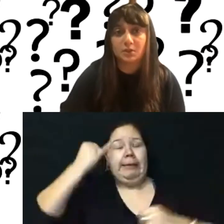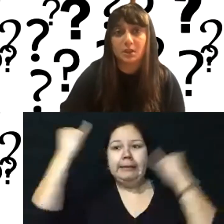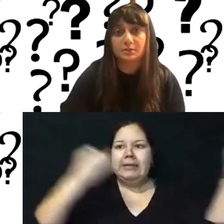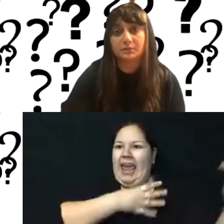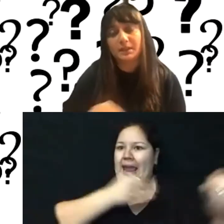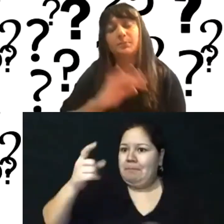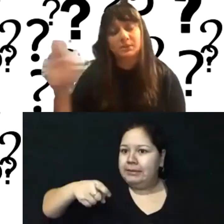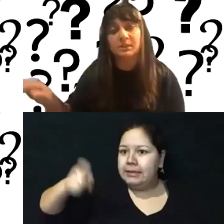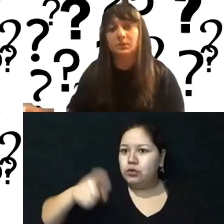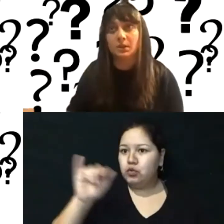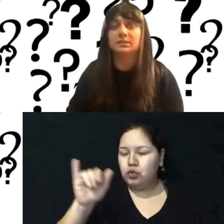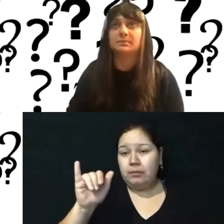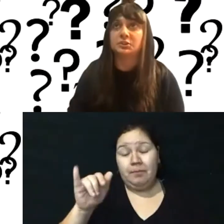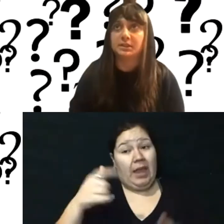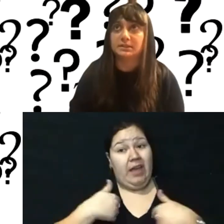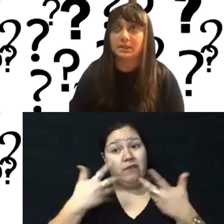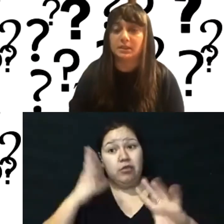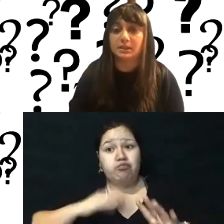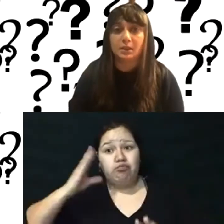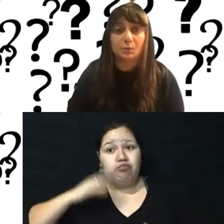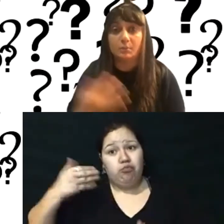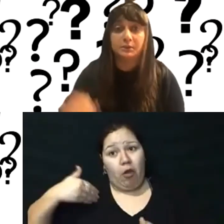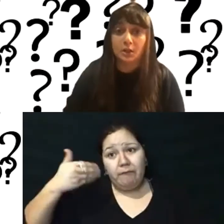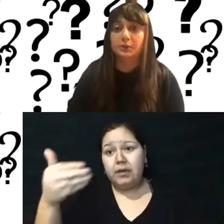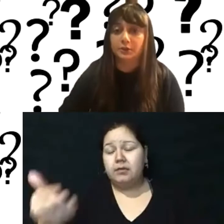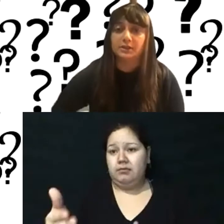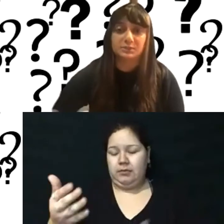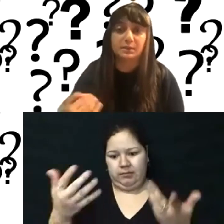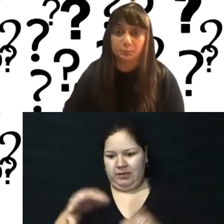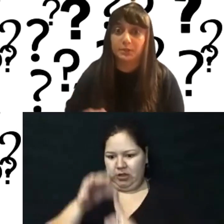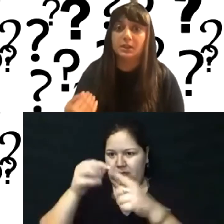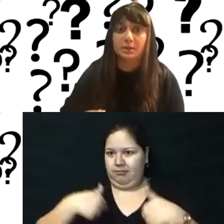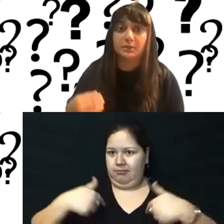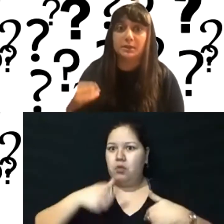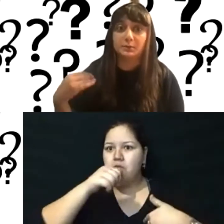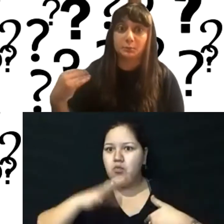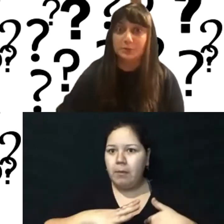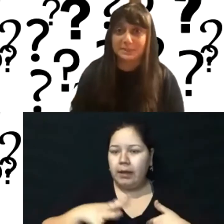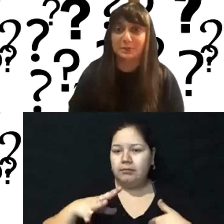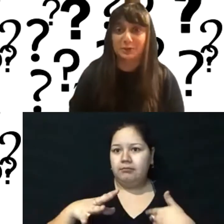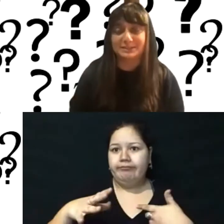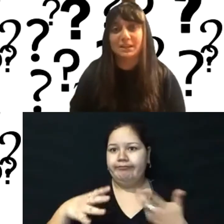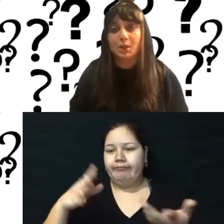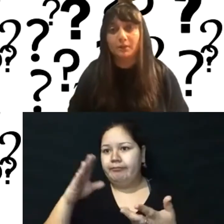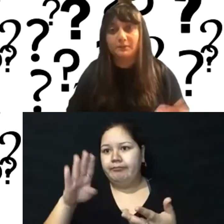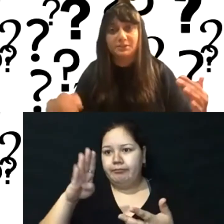well. And I think that happens a lot. That happened to me a lot, especially as a woman of color. And it was like really a real